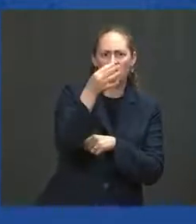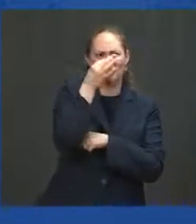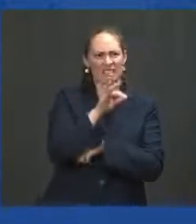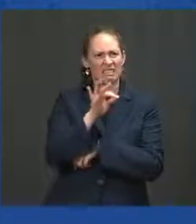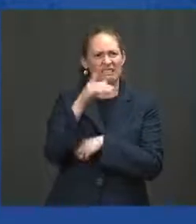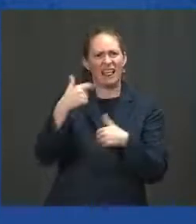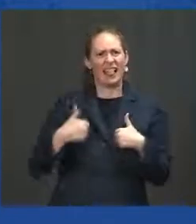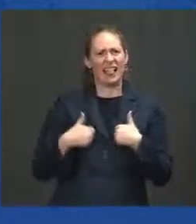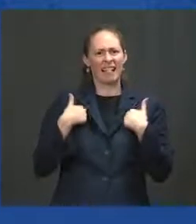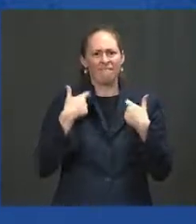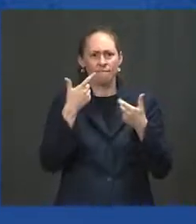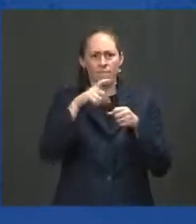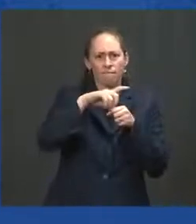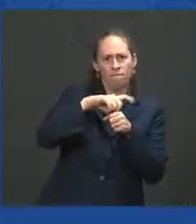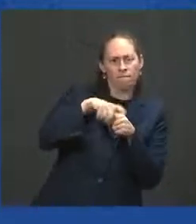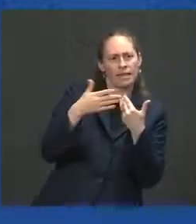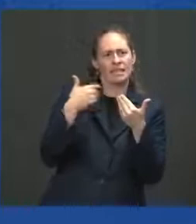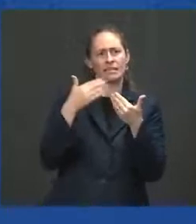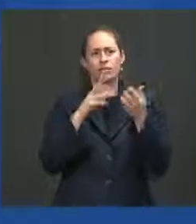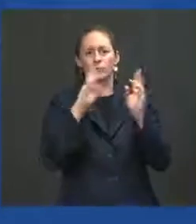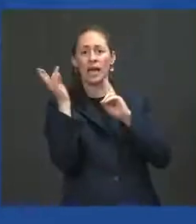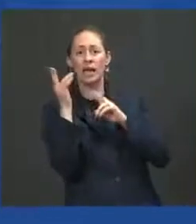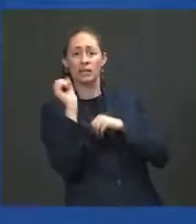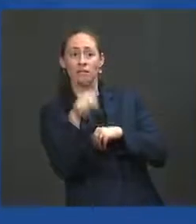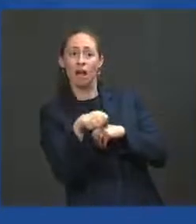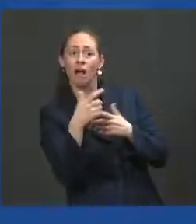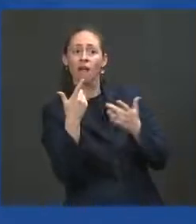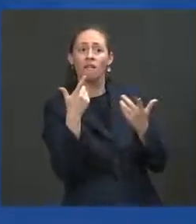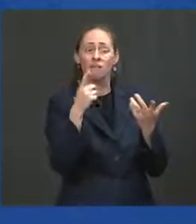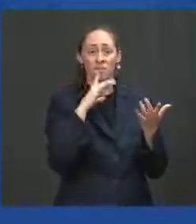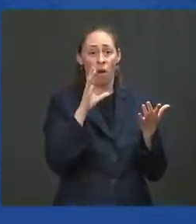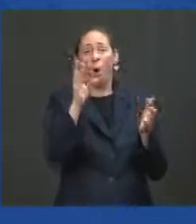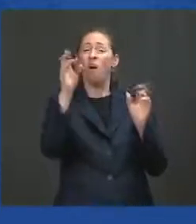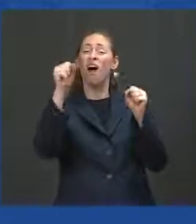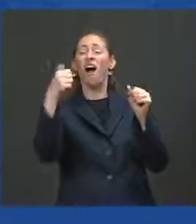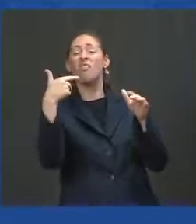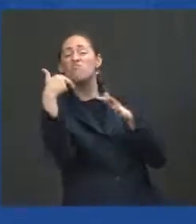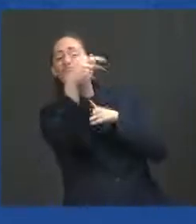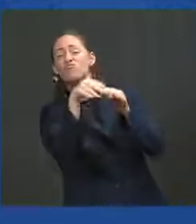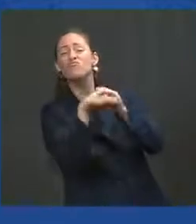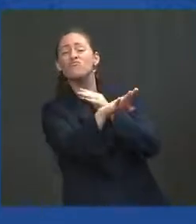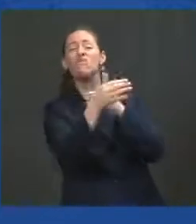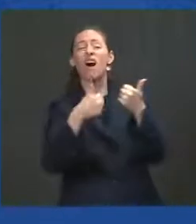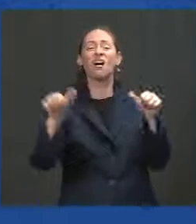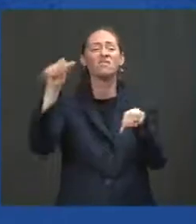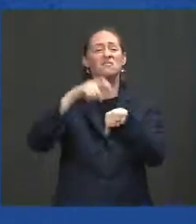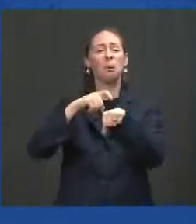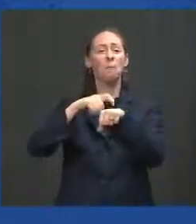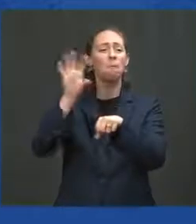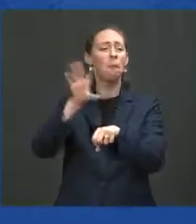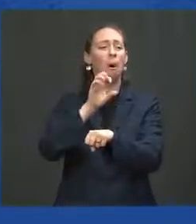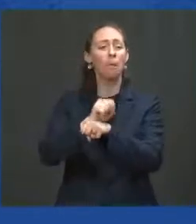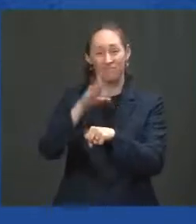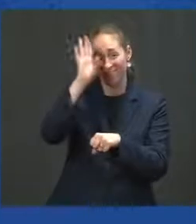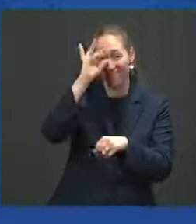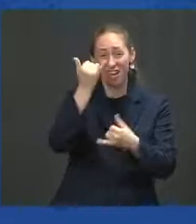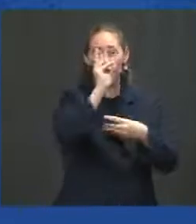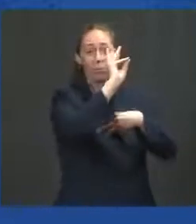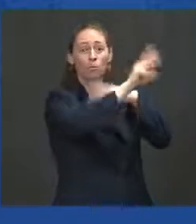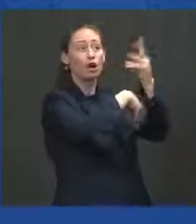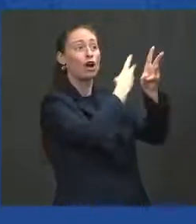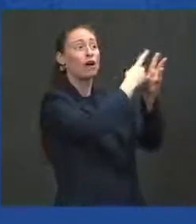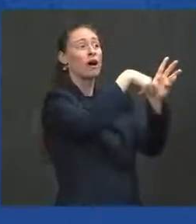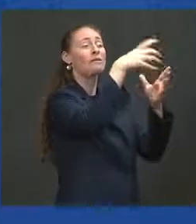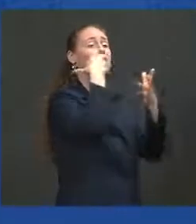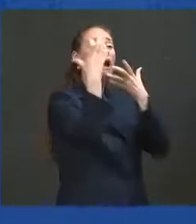where you can get your shot without an appointment. All around the world, people want these vaccines. Here in America, they're free,